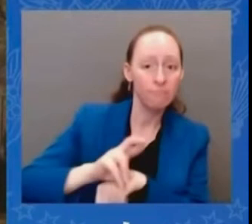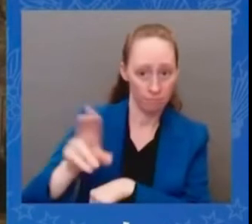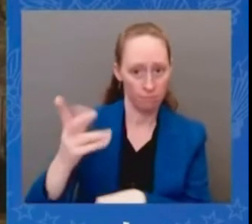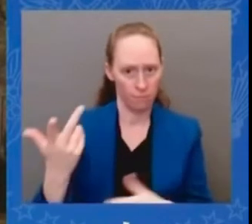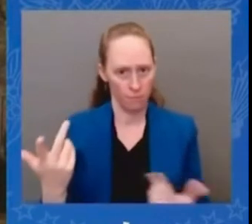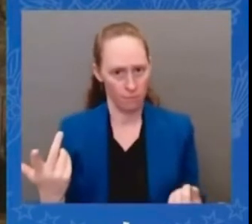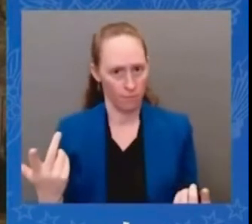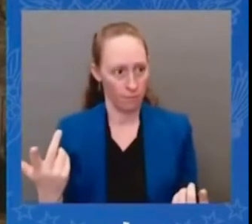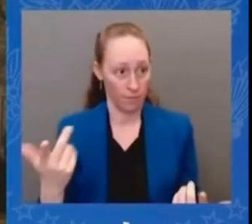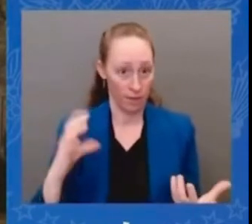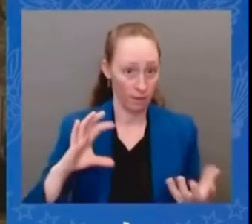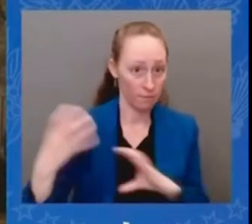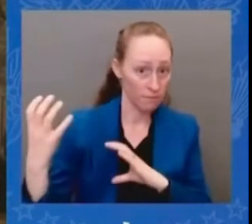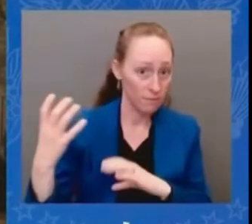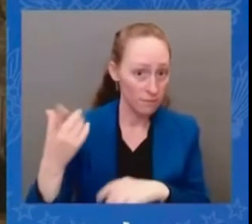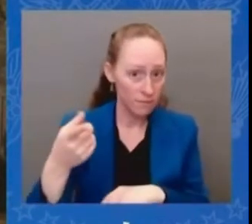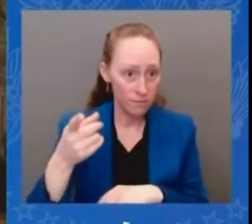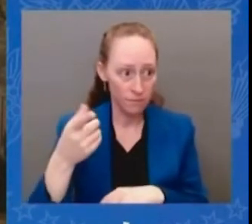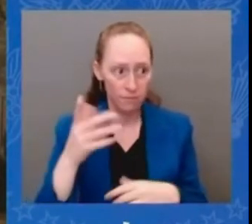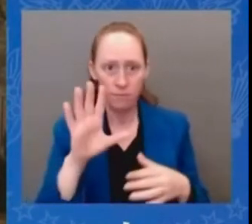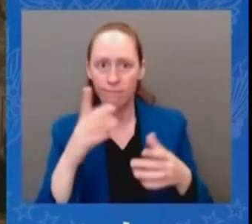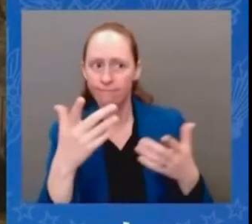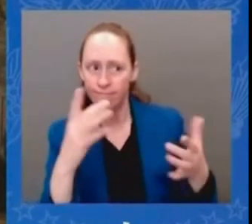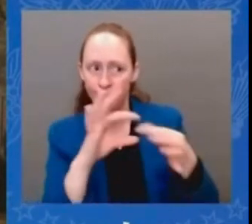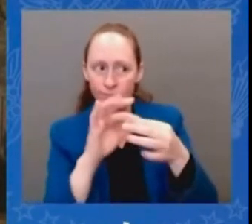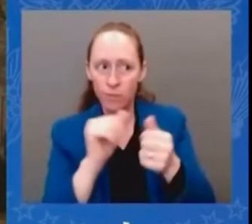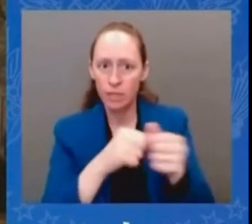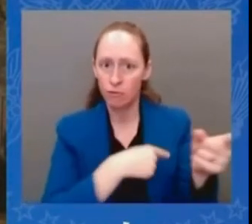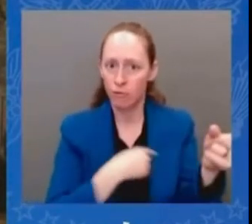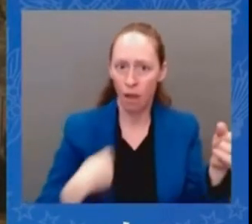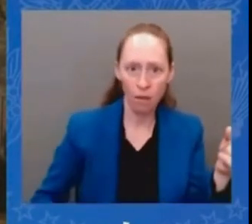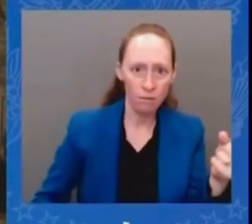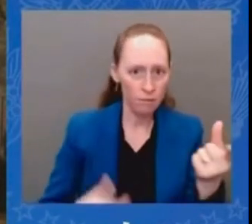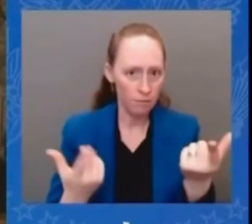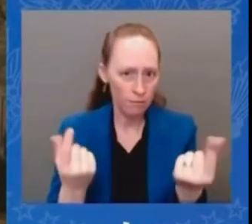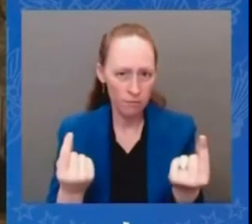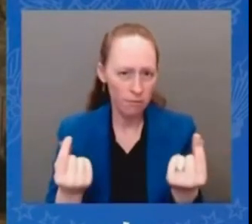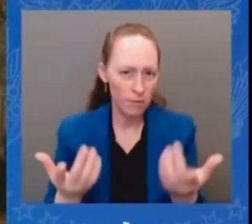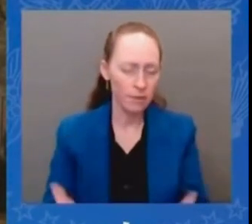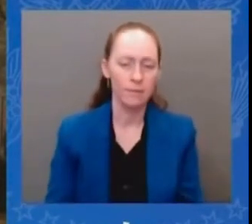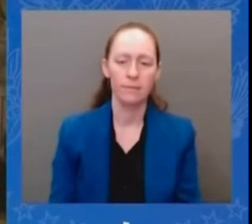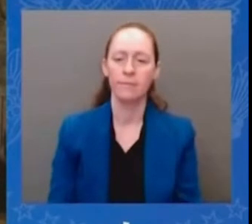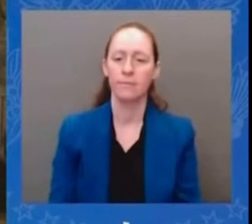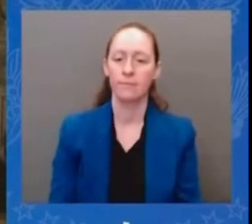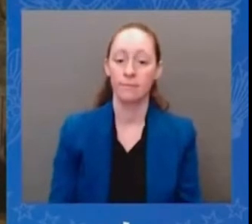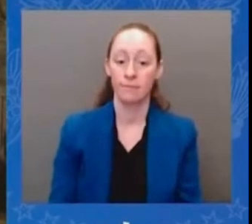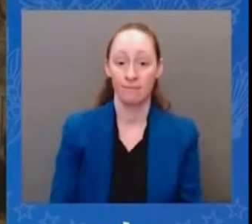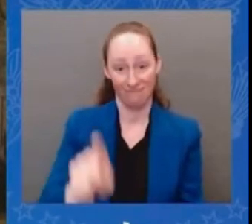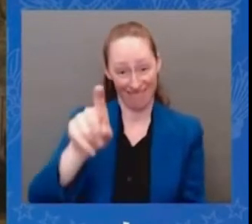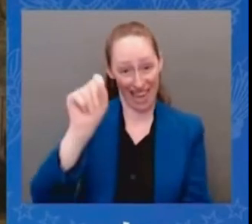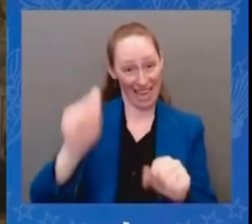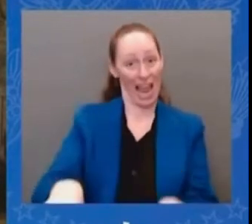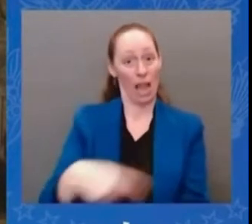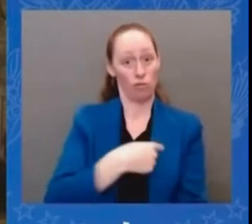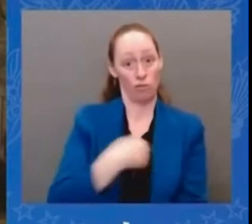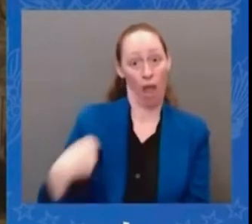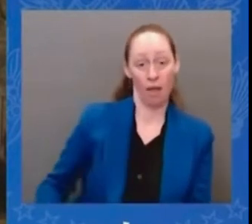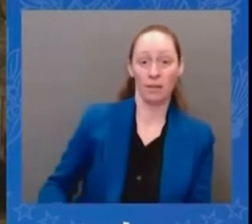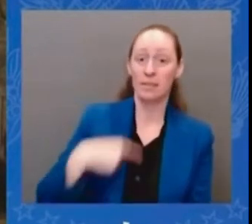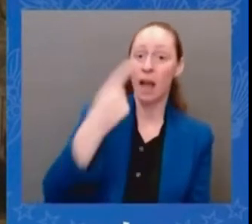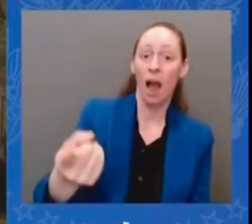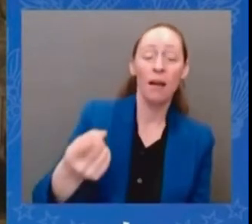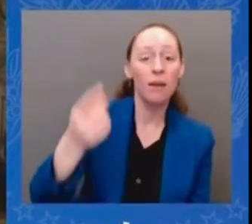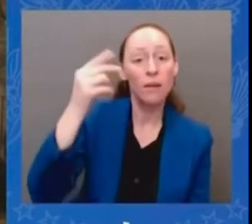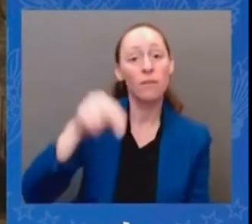china can control north korea uh number one number two i made it clear to uh